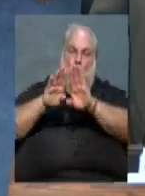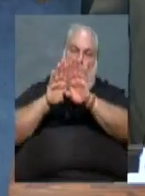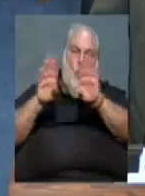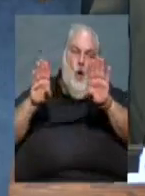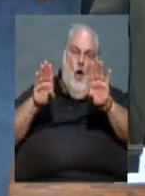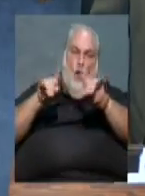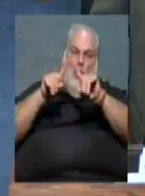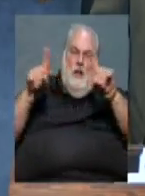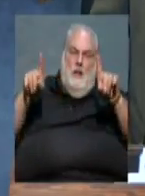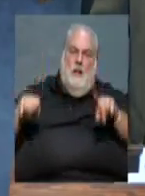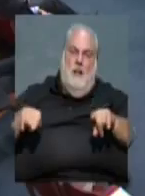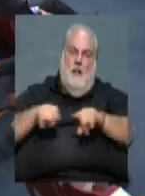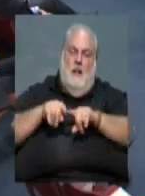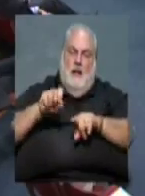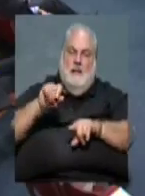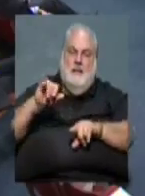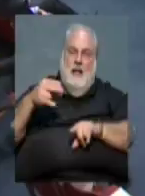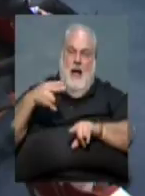property.